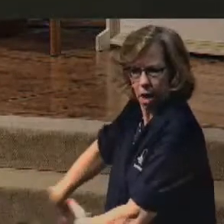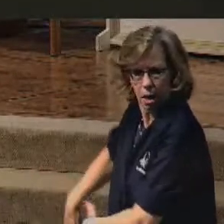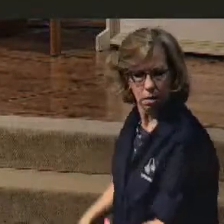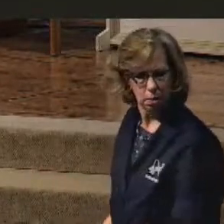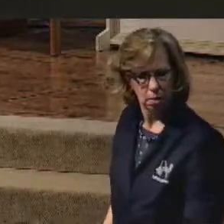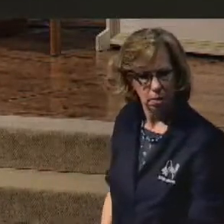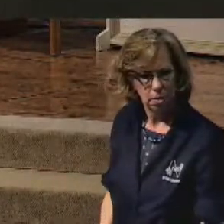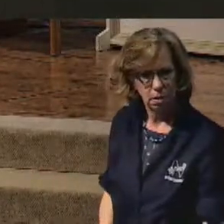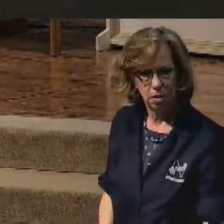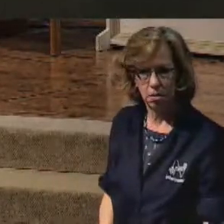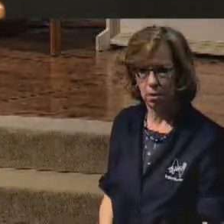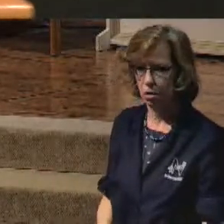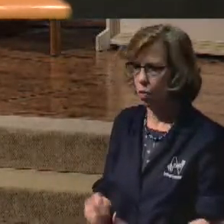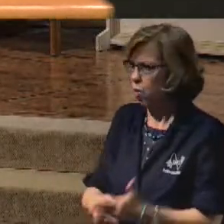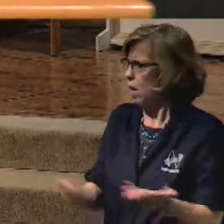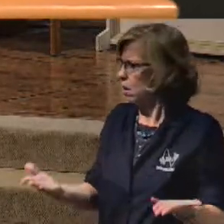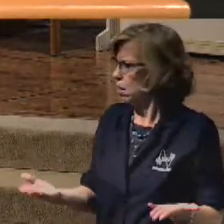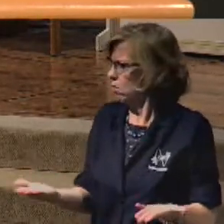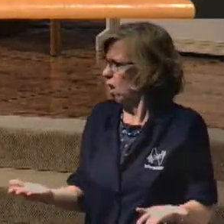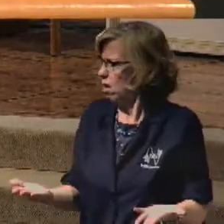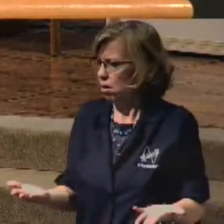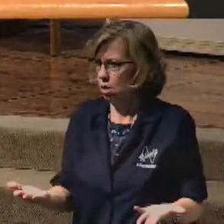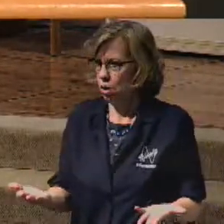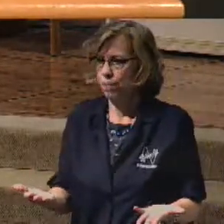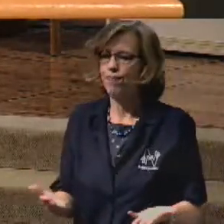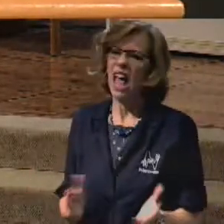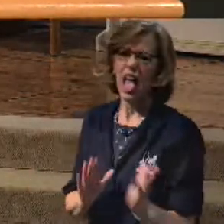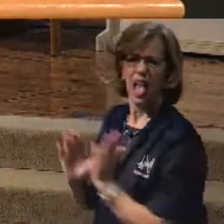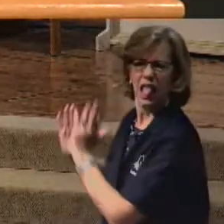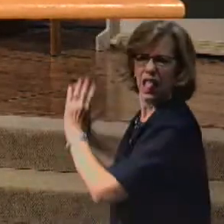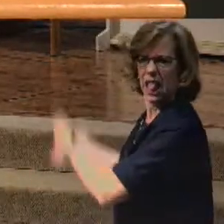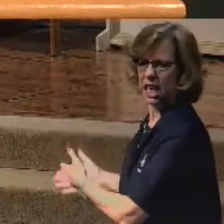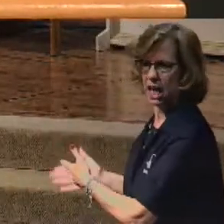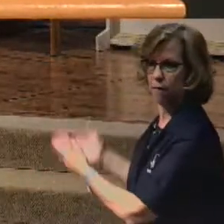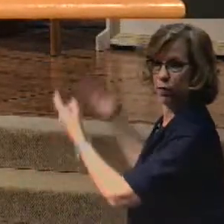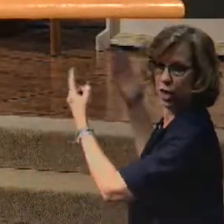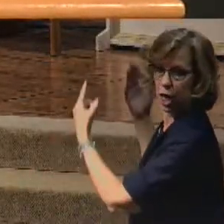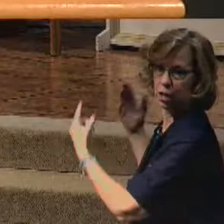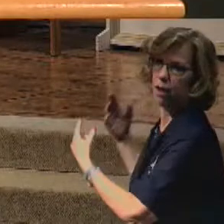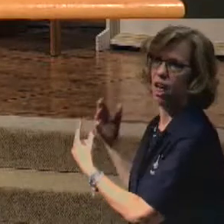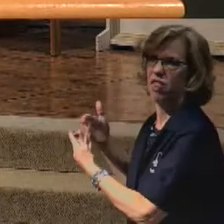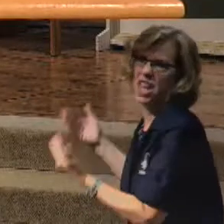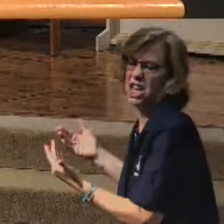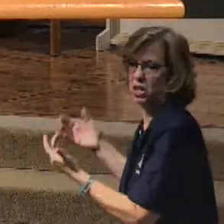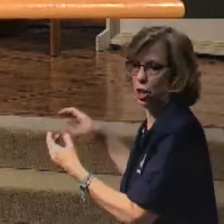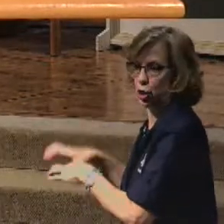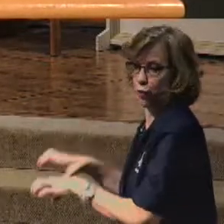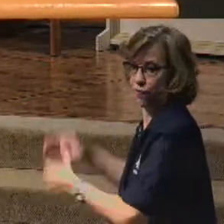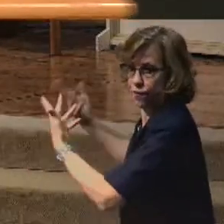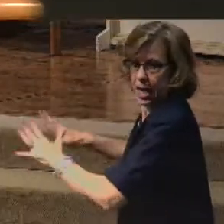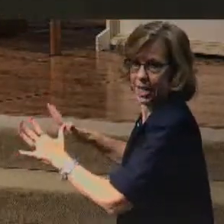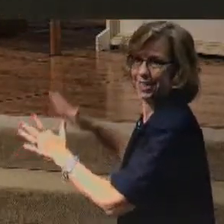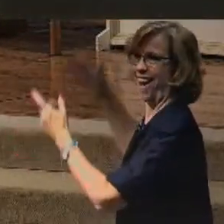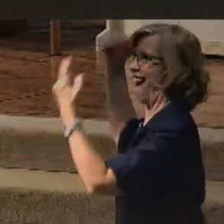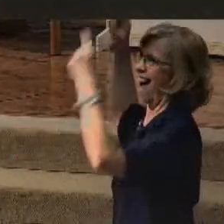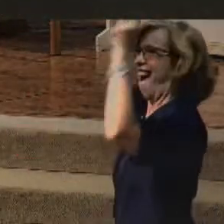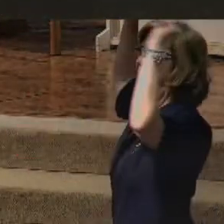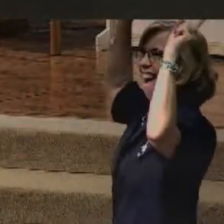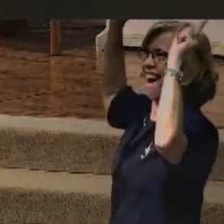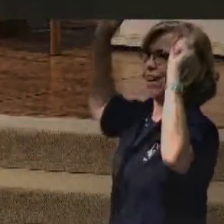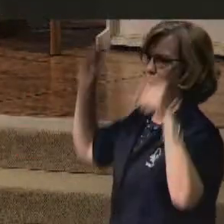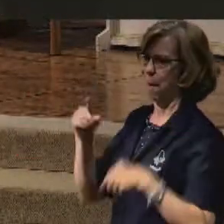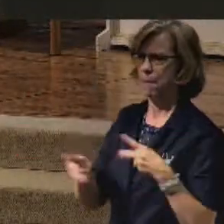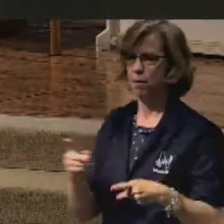accomplishments. You need to leave behind you those things that you look back and people patted you on the back about.